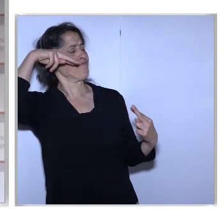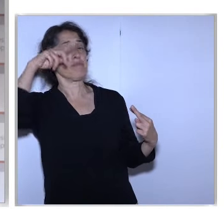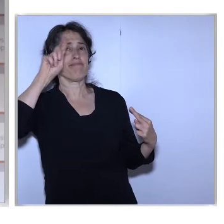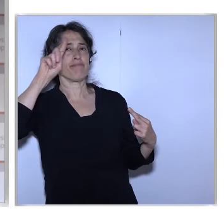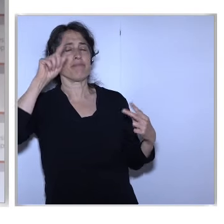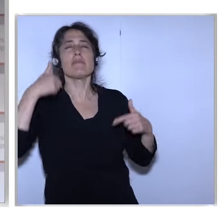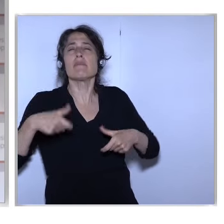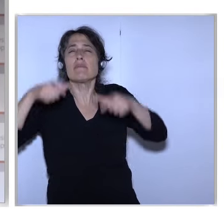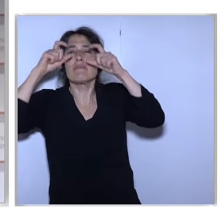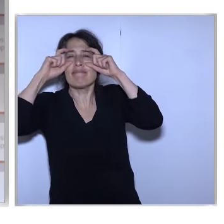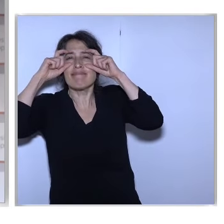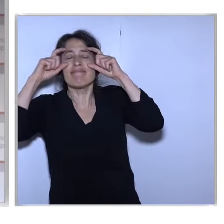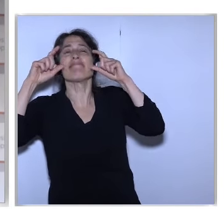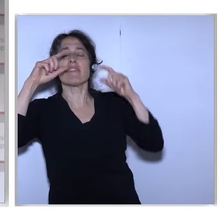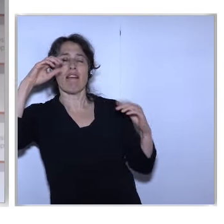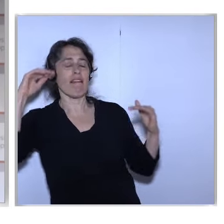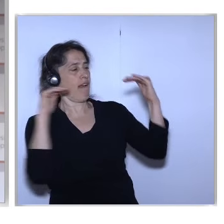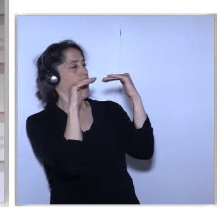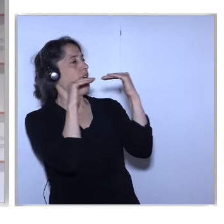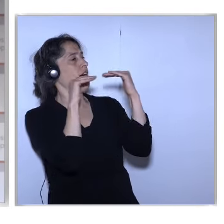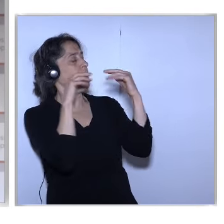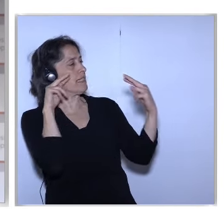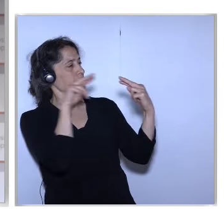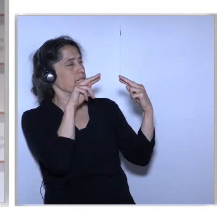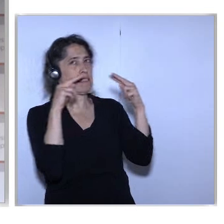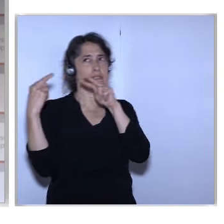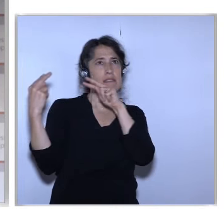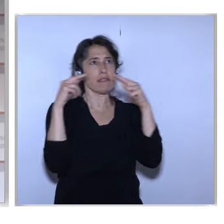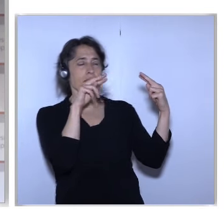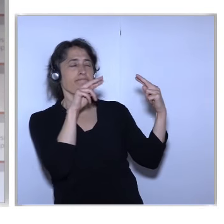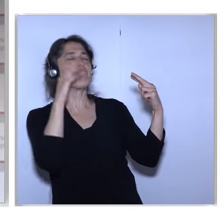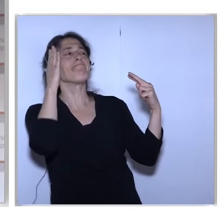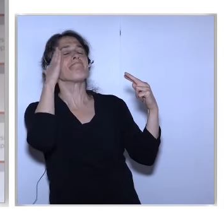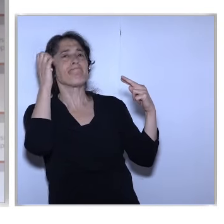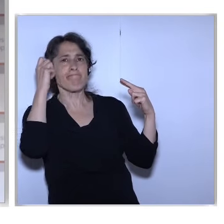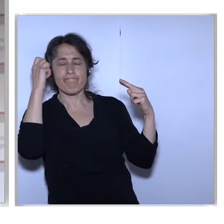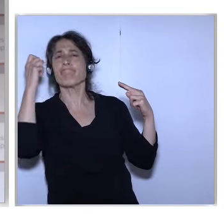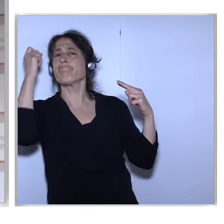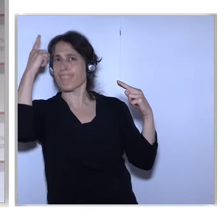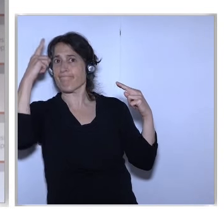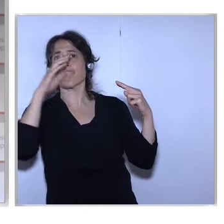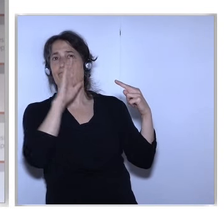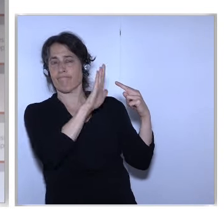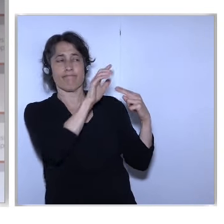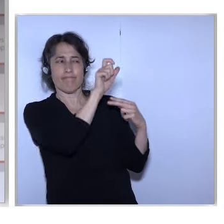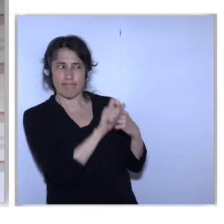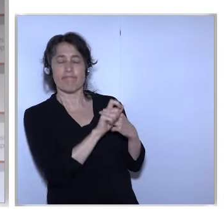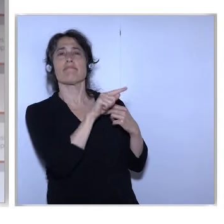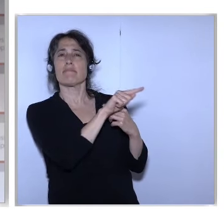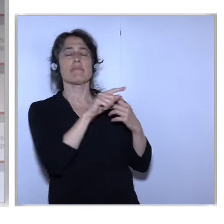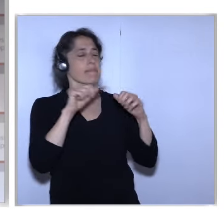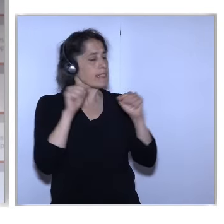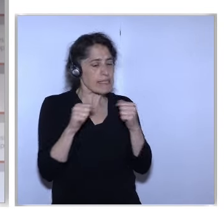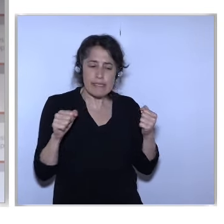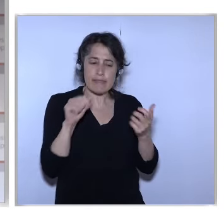Huge Investments It Does Require That You Look At The World From The Perspective Of What It Would Be